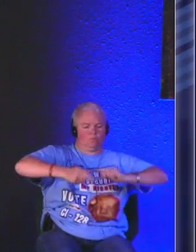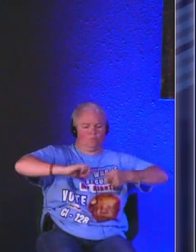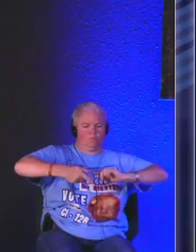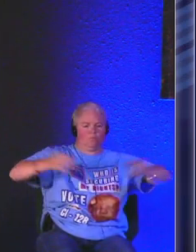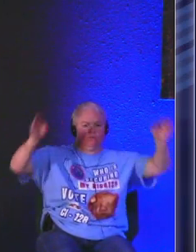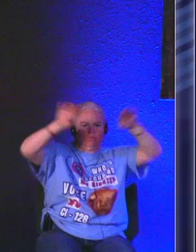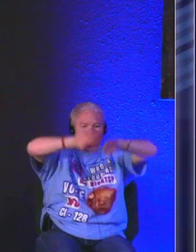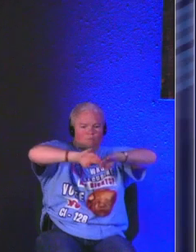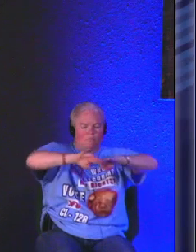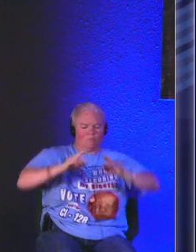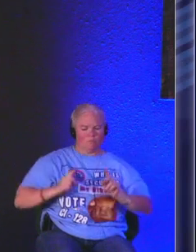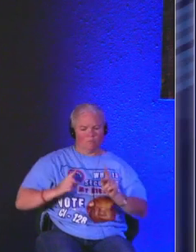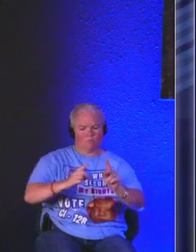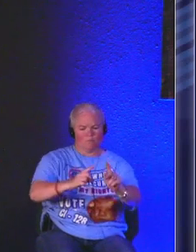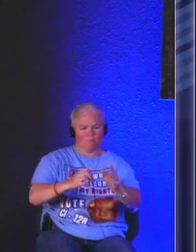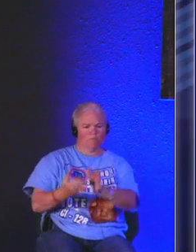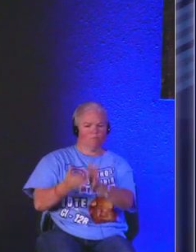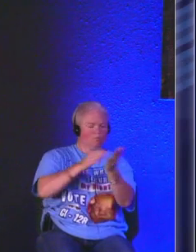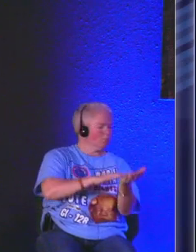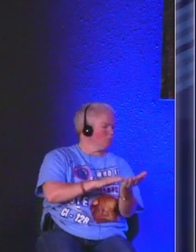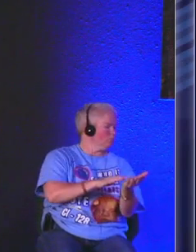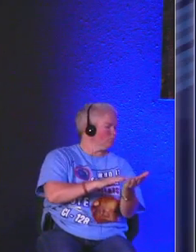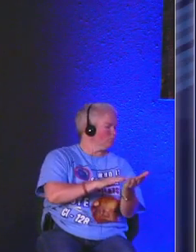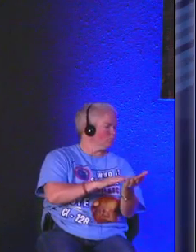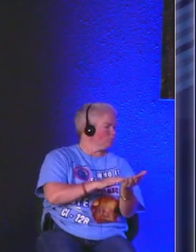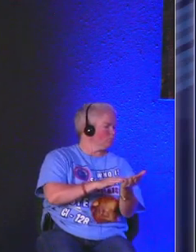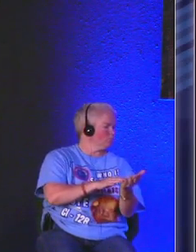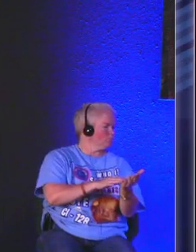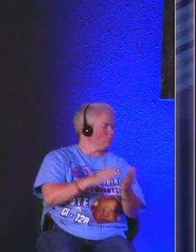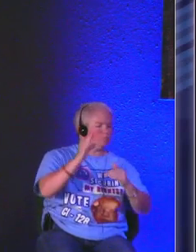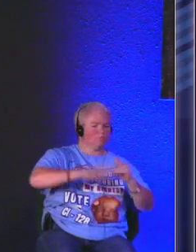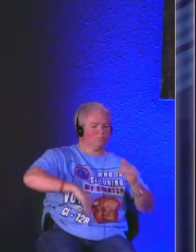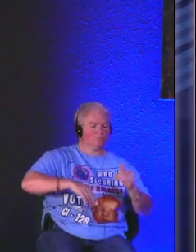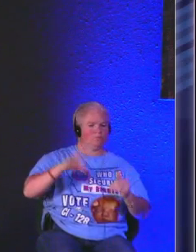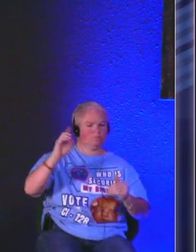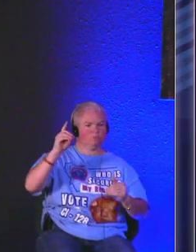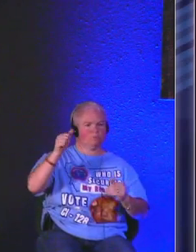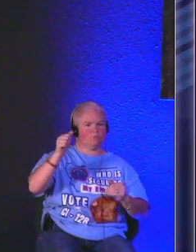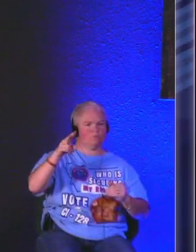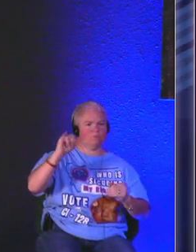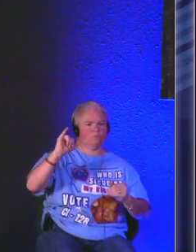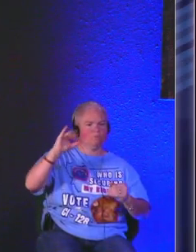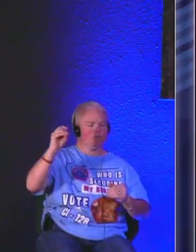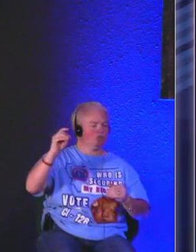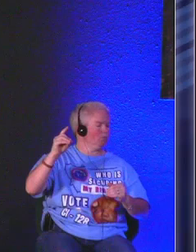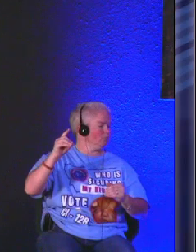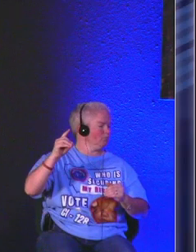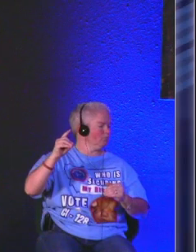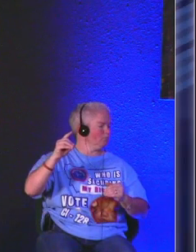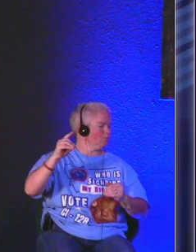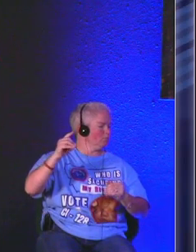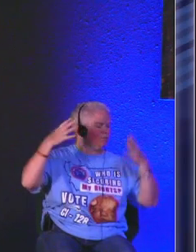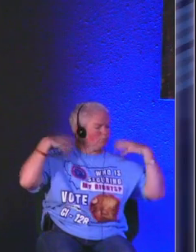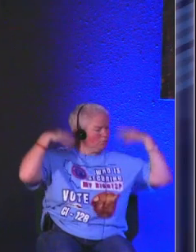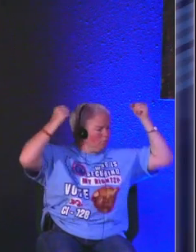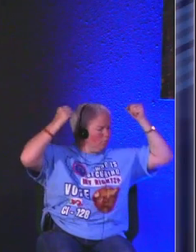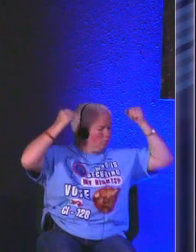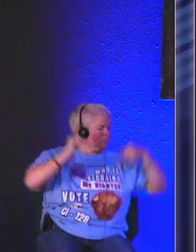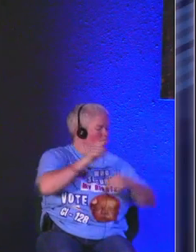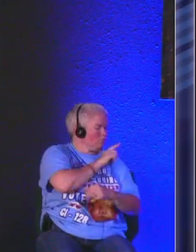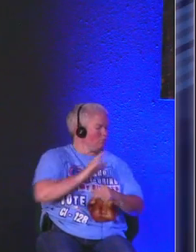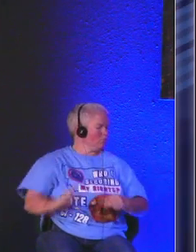painful valley of the shadow of death and yet David conveys a confidence in the Lord